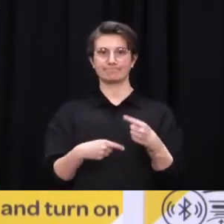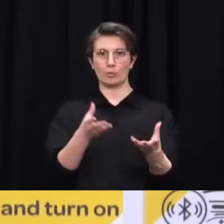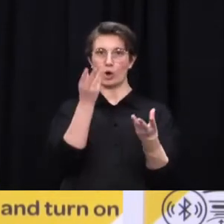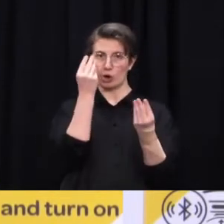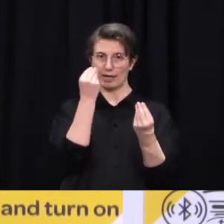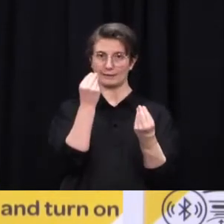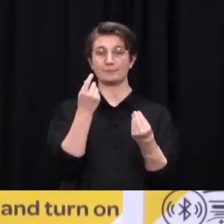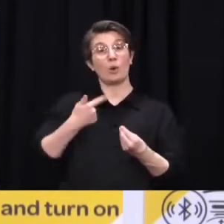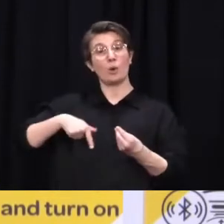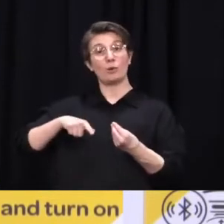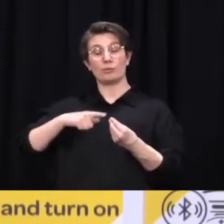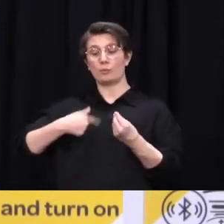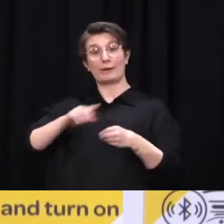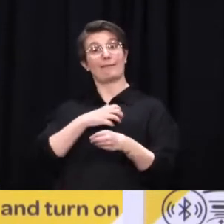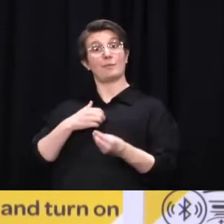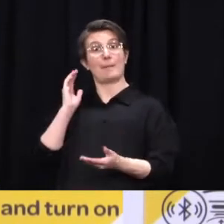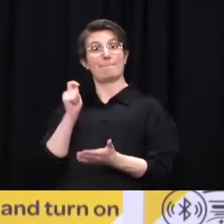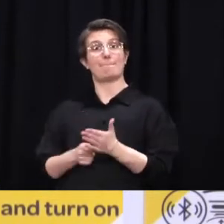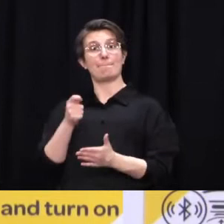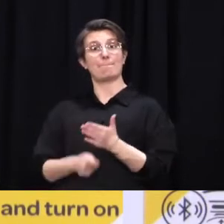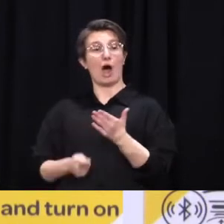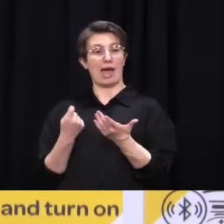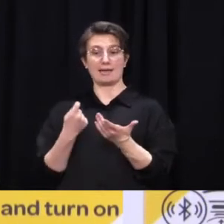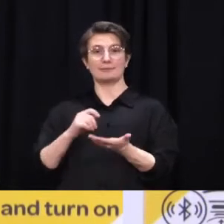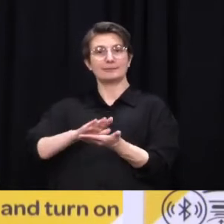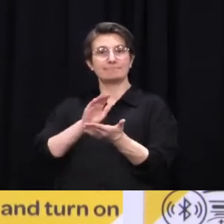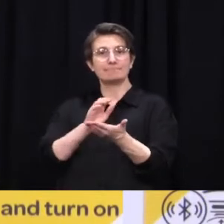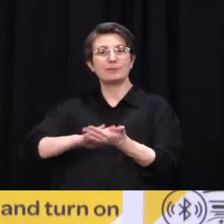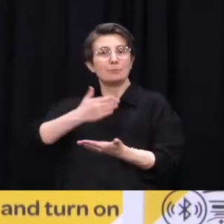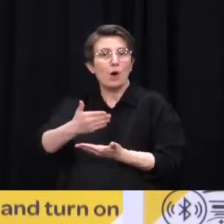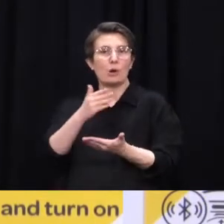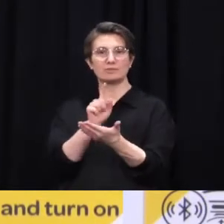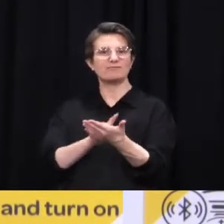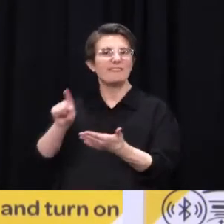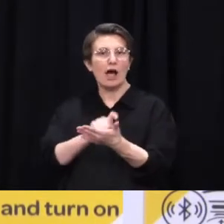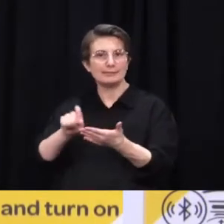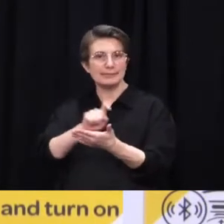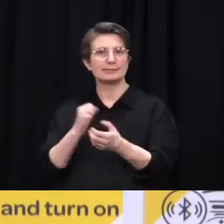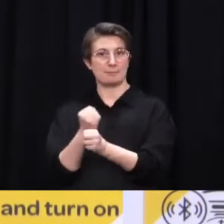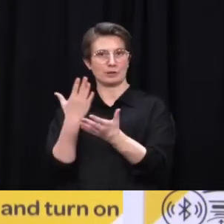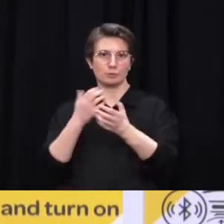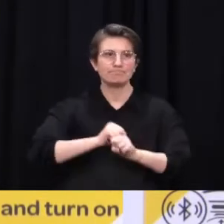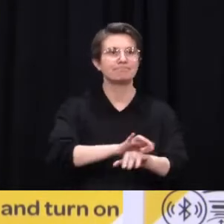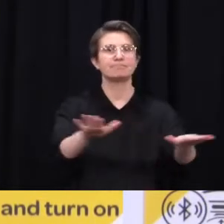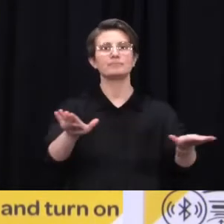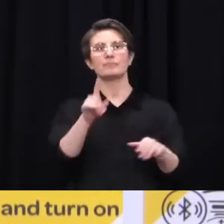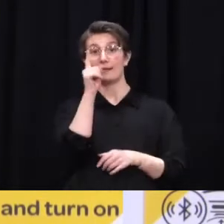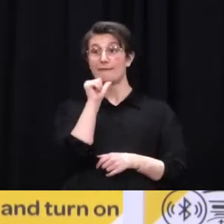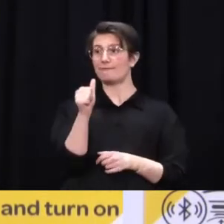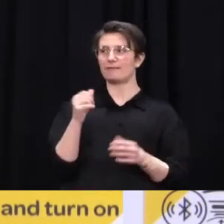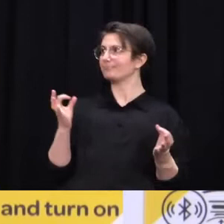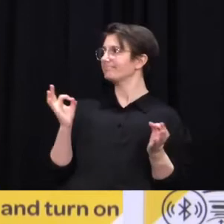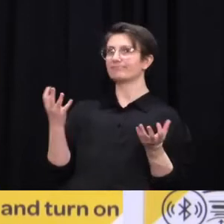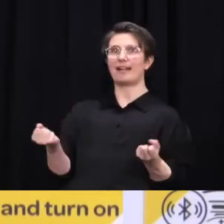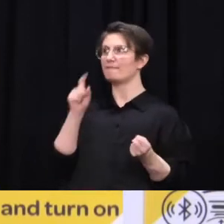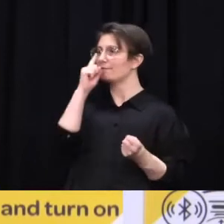additional hard packs of materials available to send out should we need those. We already have 36,000 devices out in schools